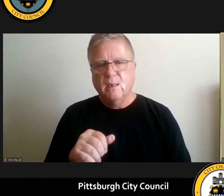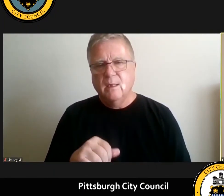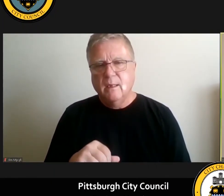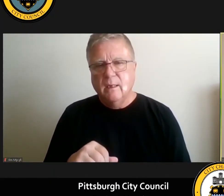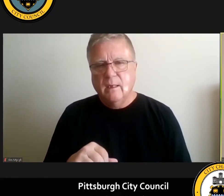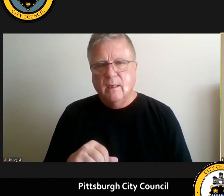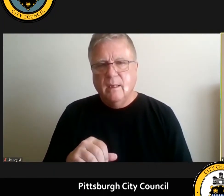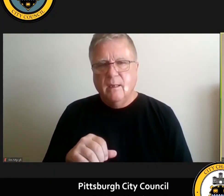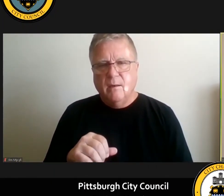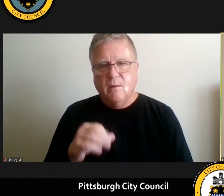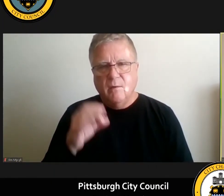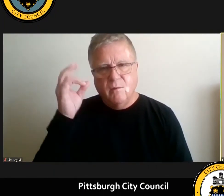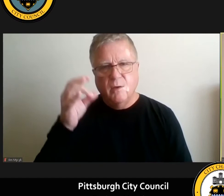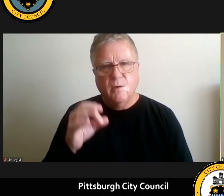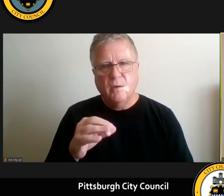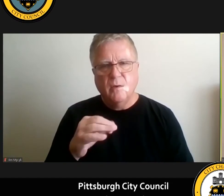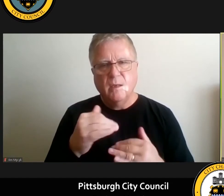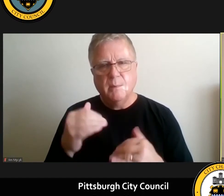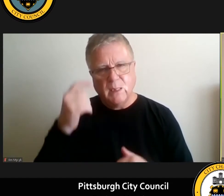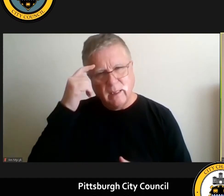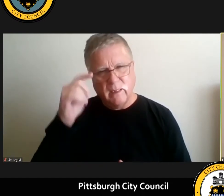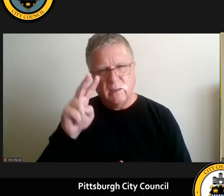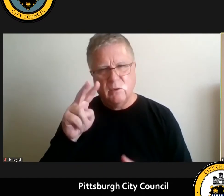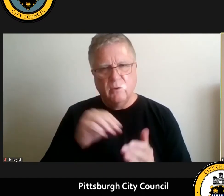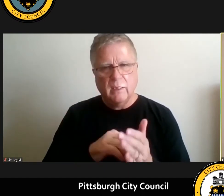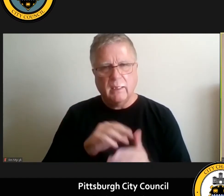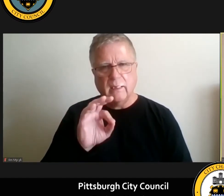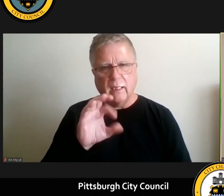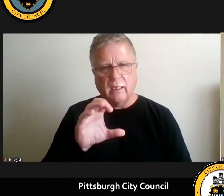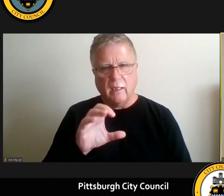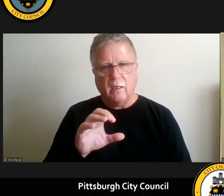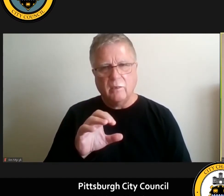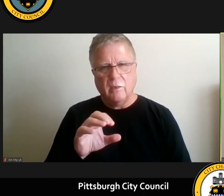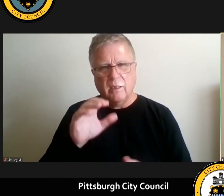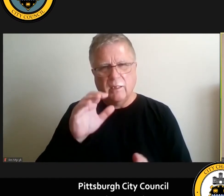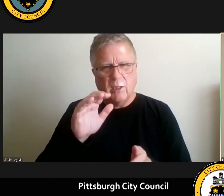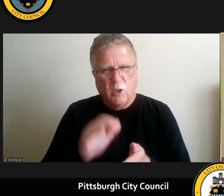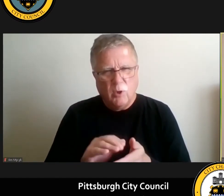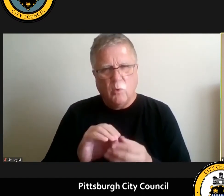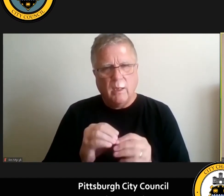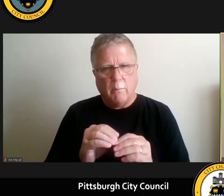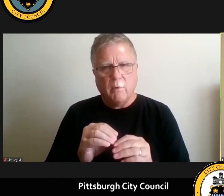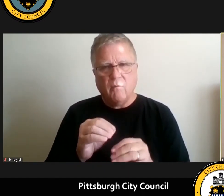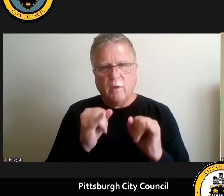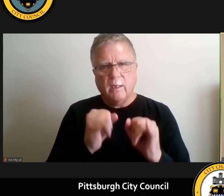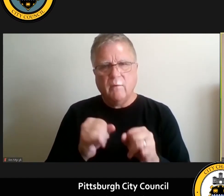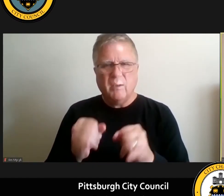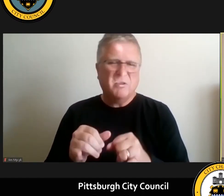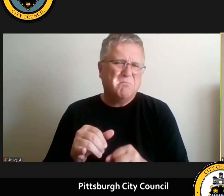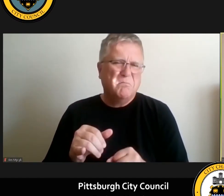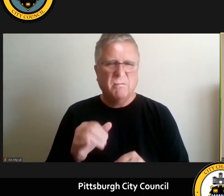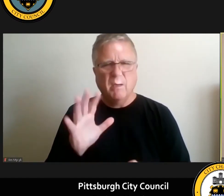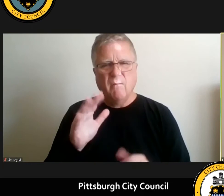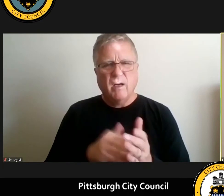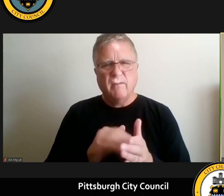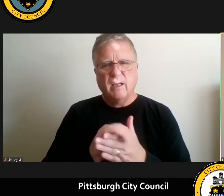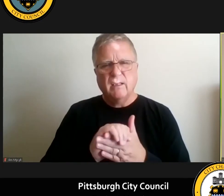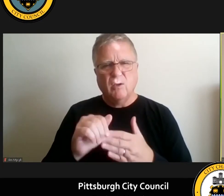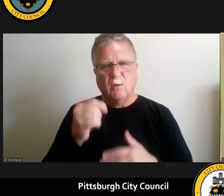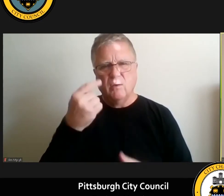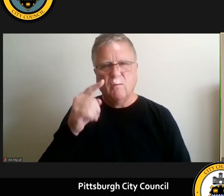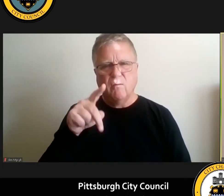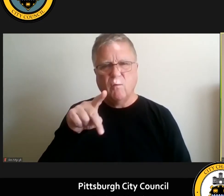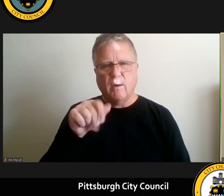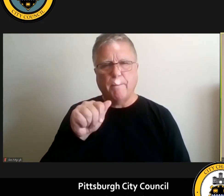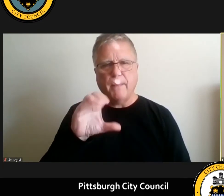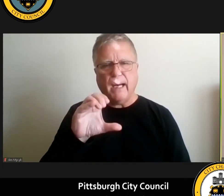twenty nine hundred but you're right it's it's a low number for an individual it's about five thousand for a pack i believe um and that's